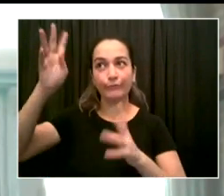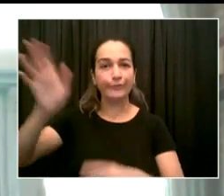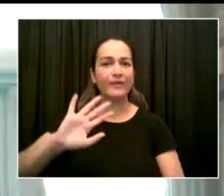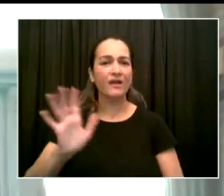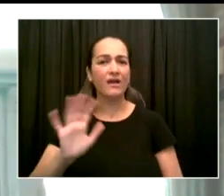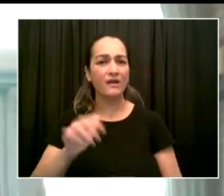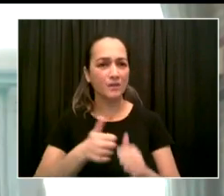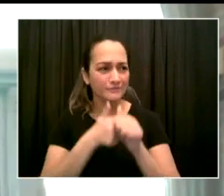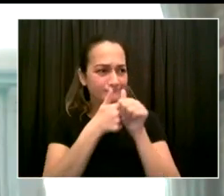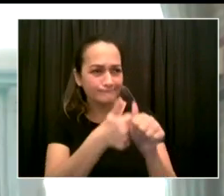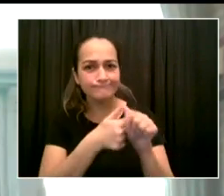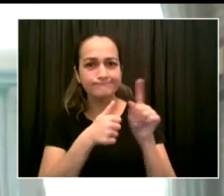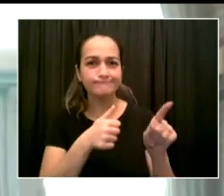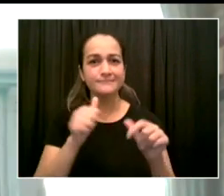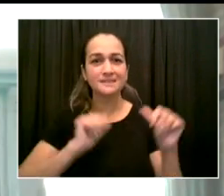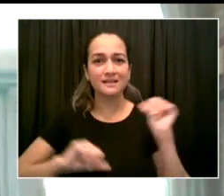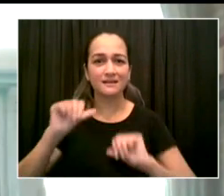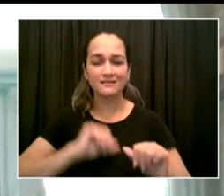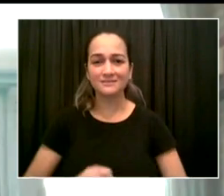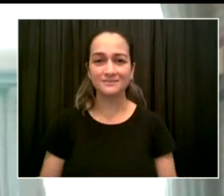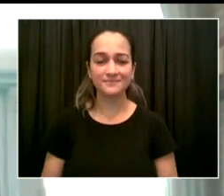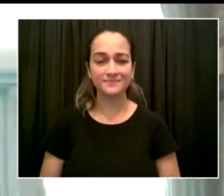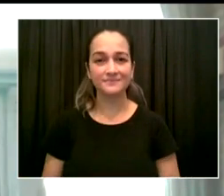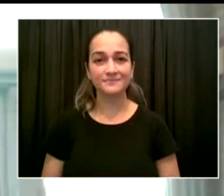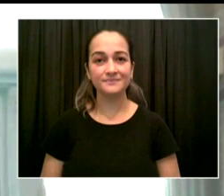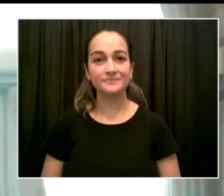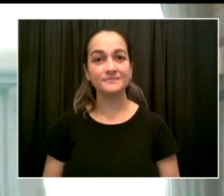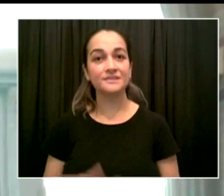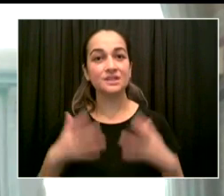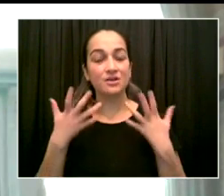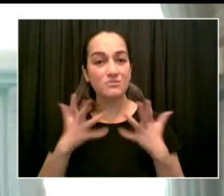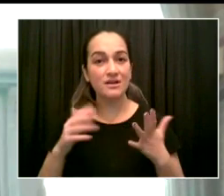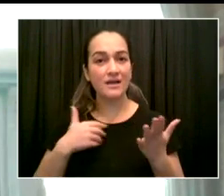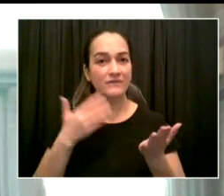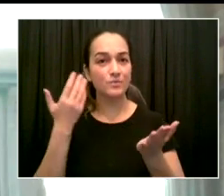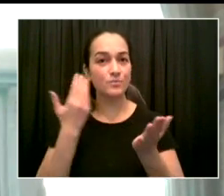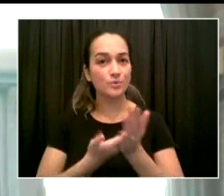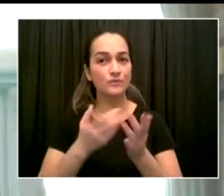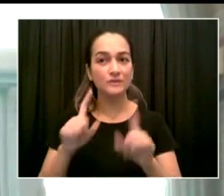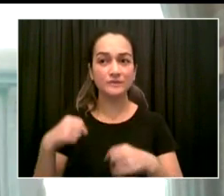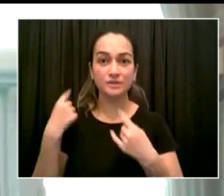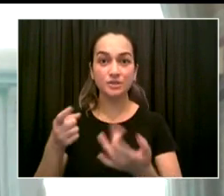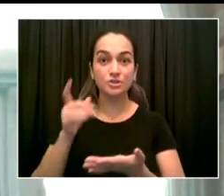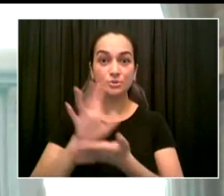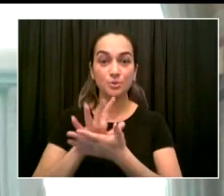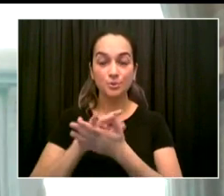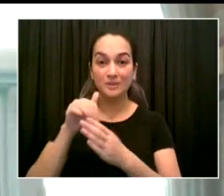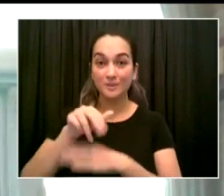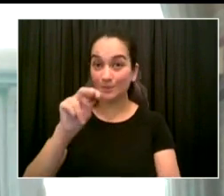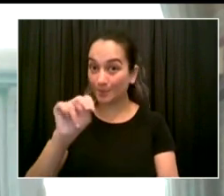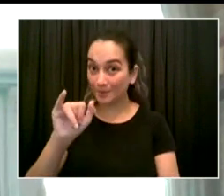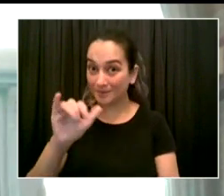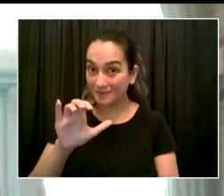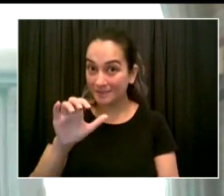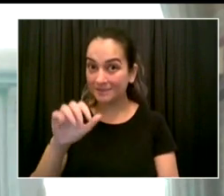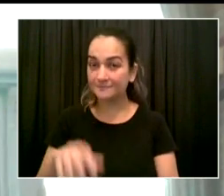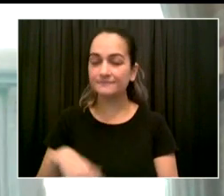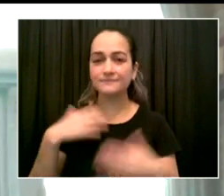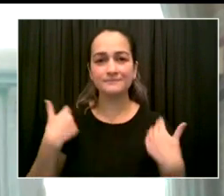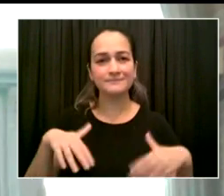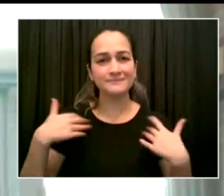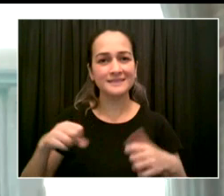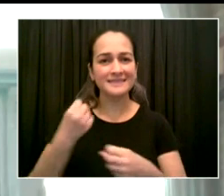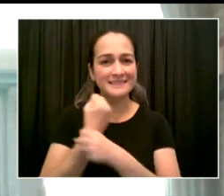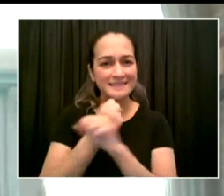And with the vaccination rates continuing to rise every day, we expect far fewer disruptions to learning. This year,